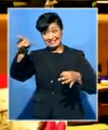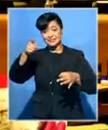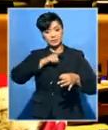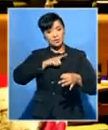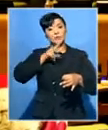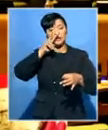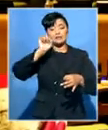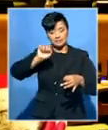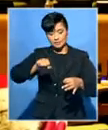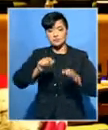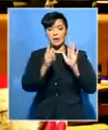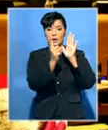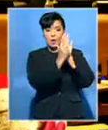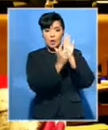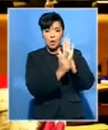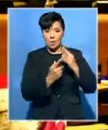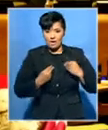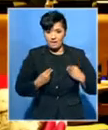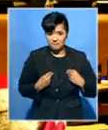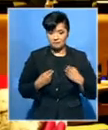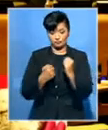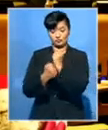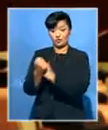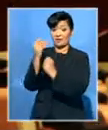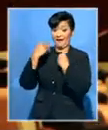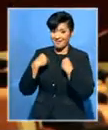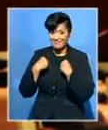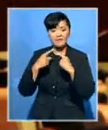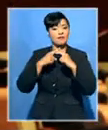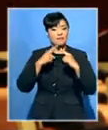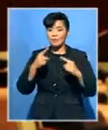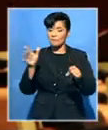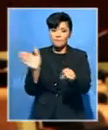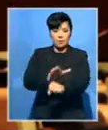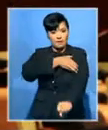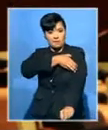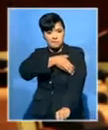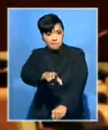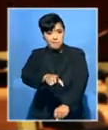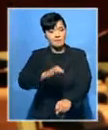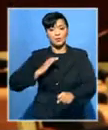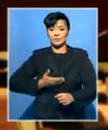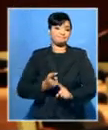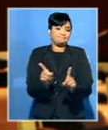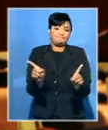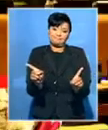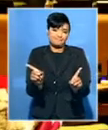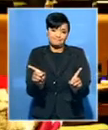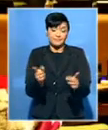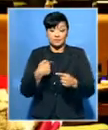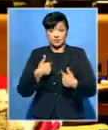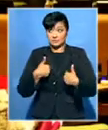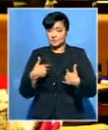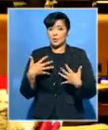laws that we have, the structures that we have, but it just doesn't go far enough. It really doesn't go far enough. So I have been amazed